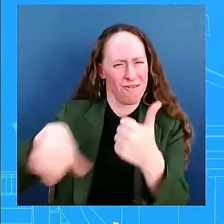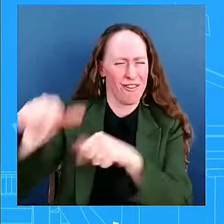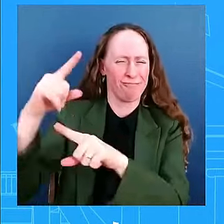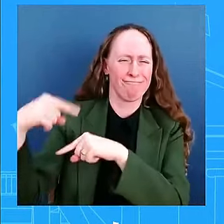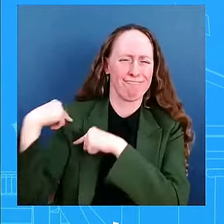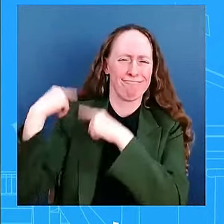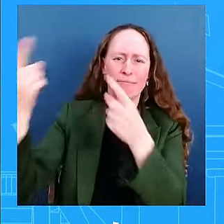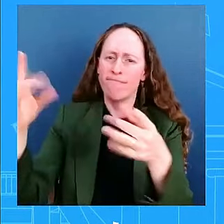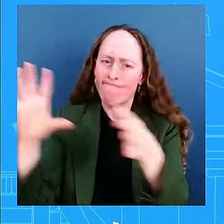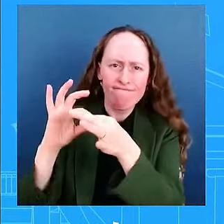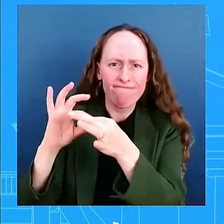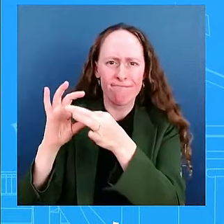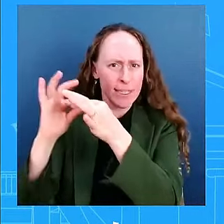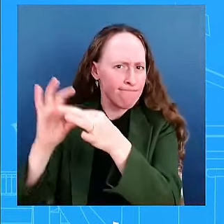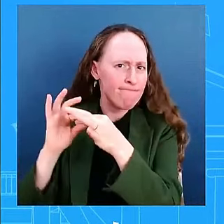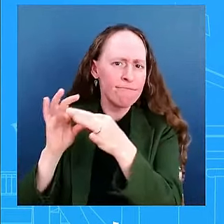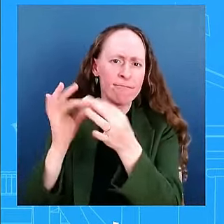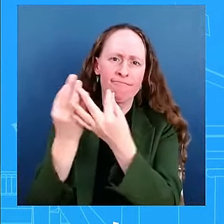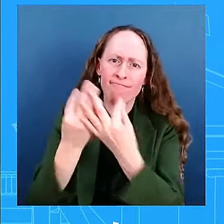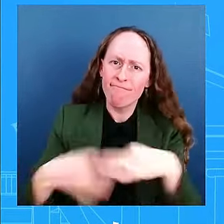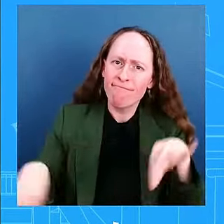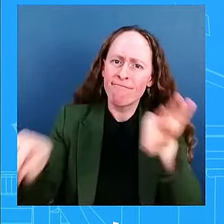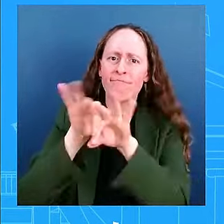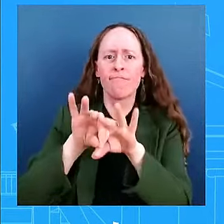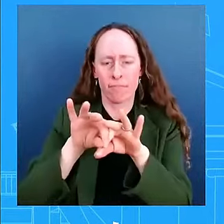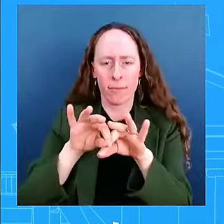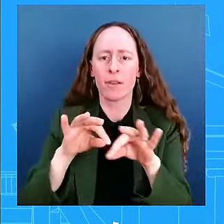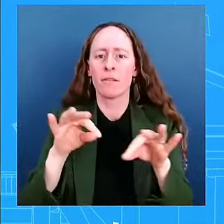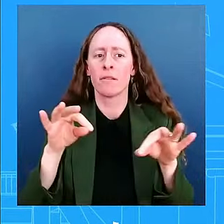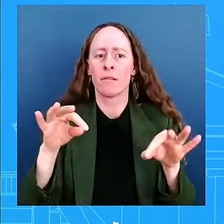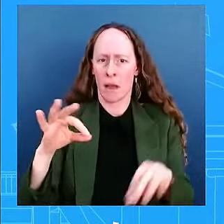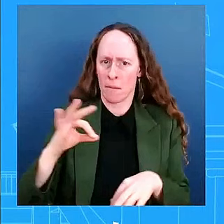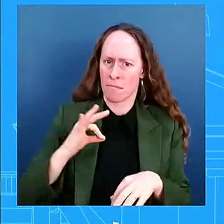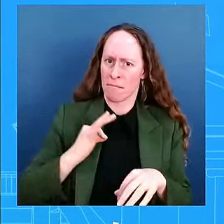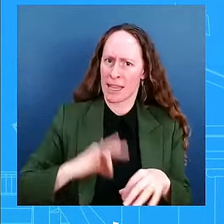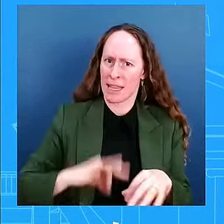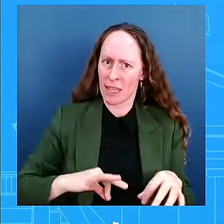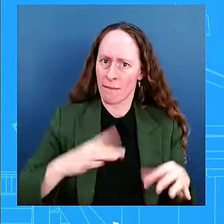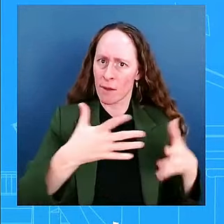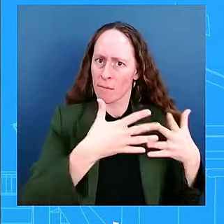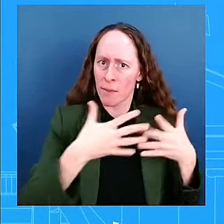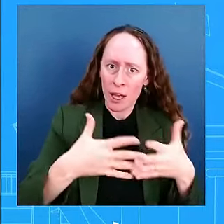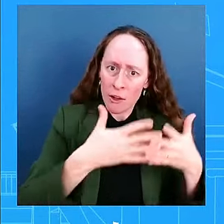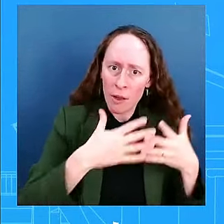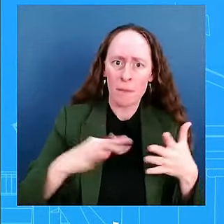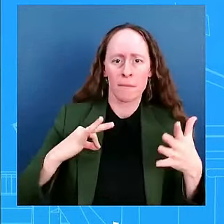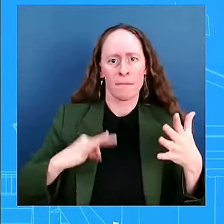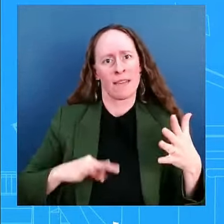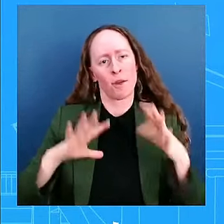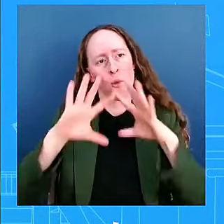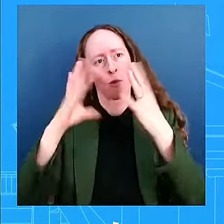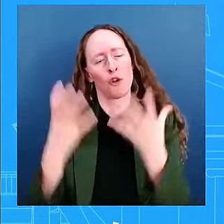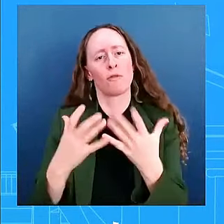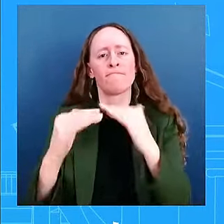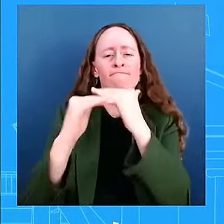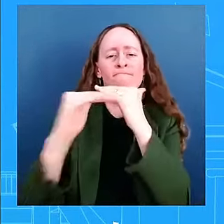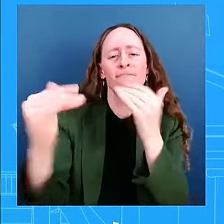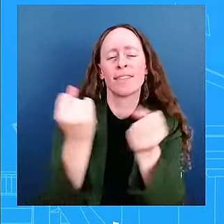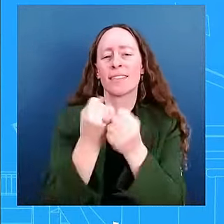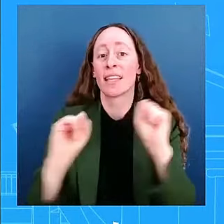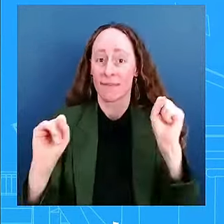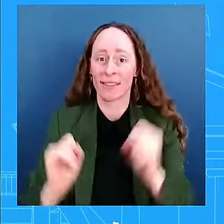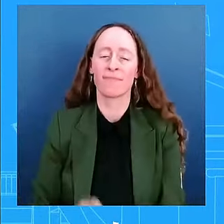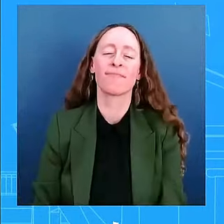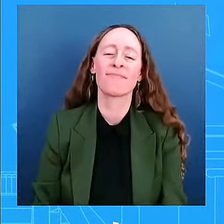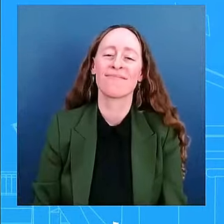of the American people and to making the world a safer place. We have worked together closely to strengthen our economies for